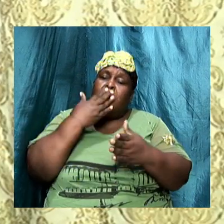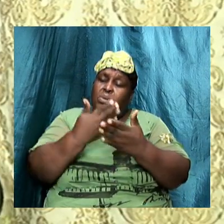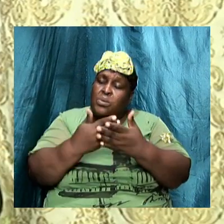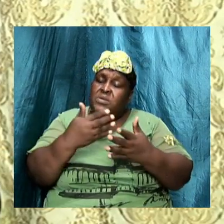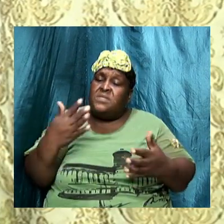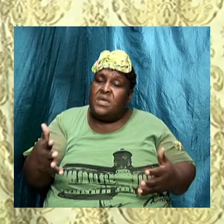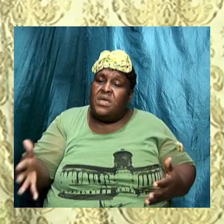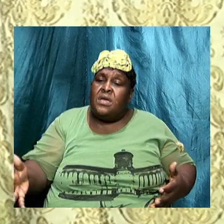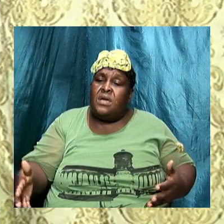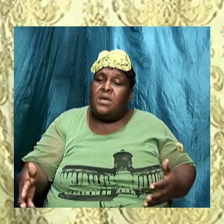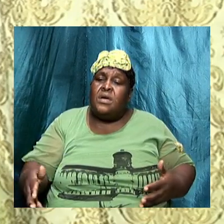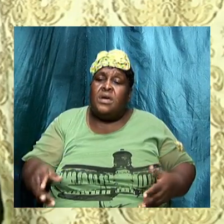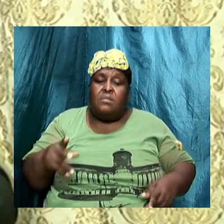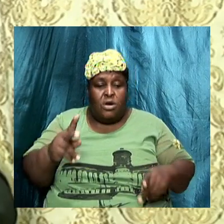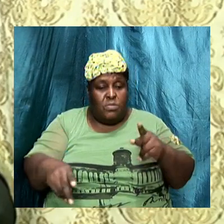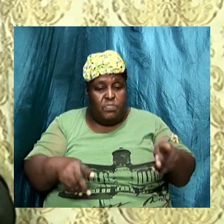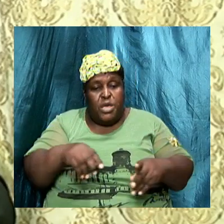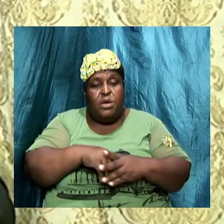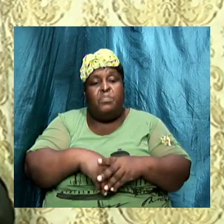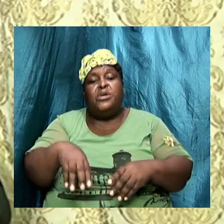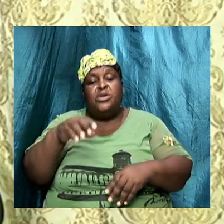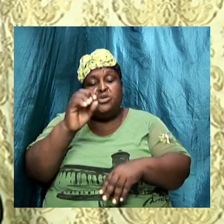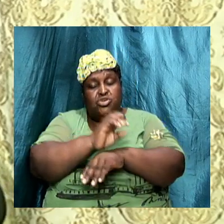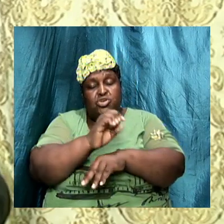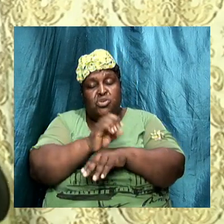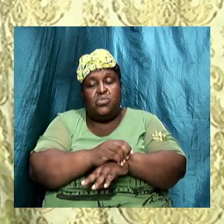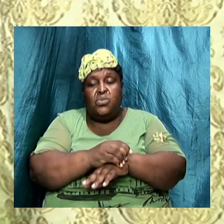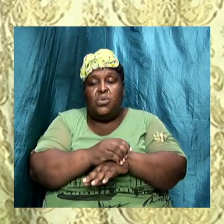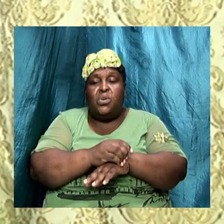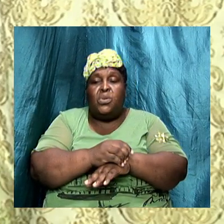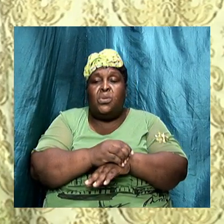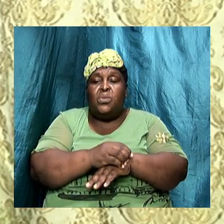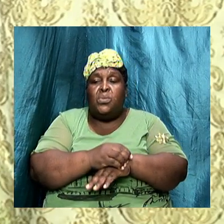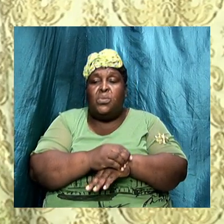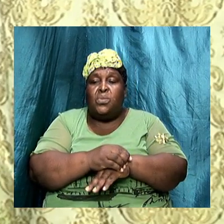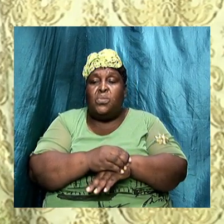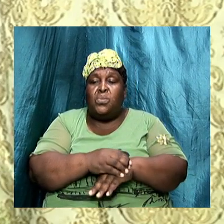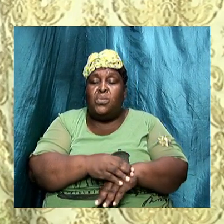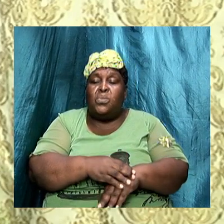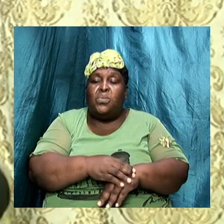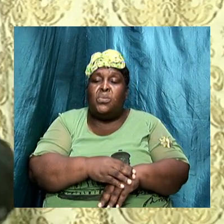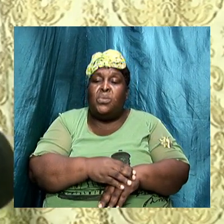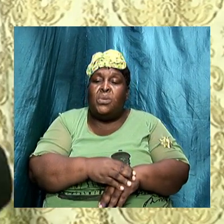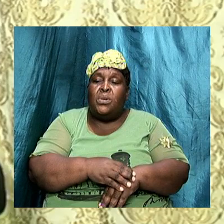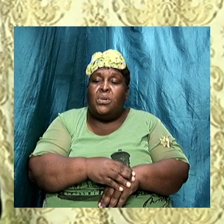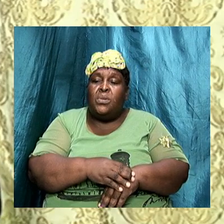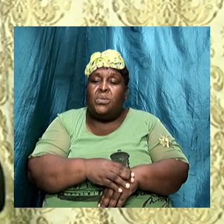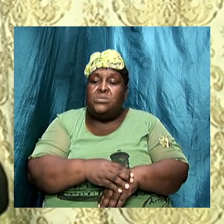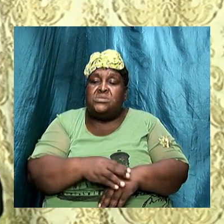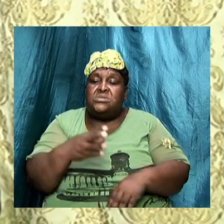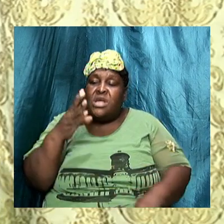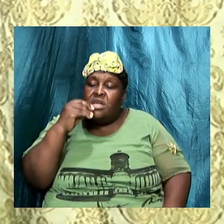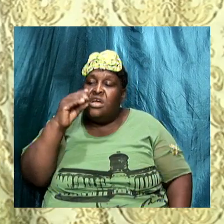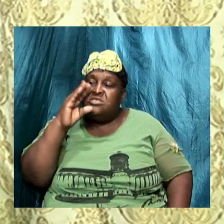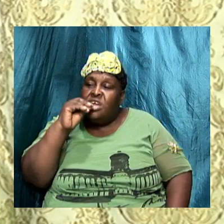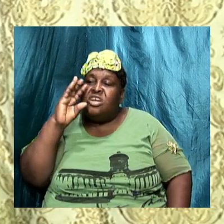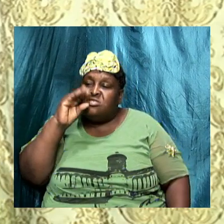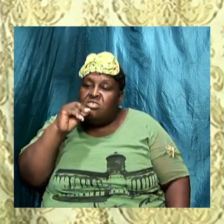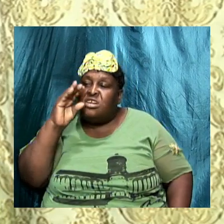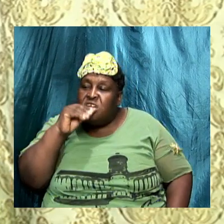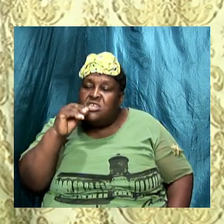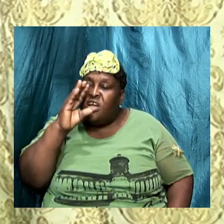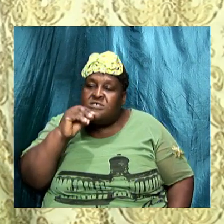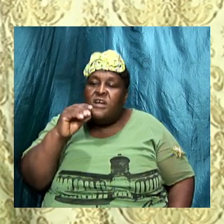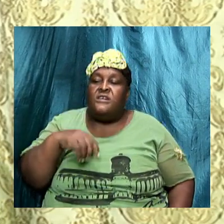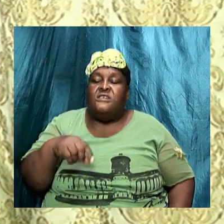what people in church would argue amen and I don't know why the holy spirit said use the scripture what people in church will argue